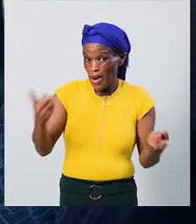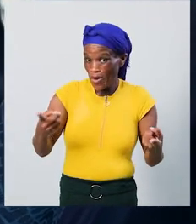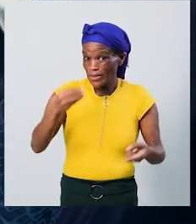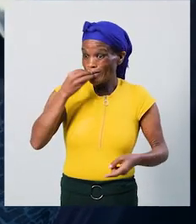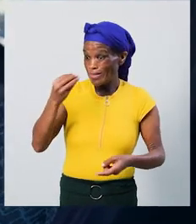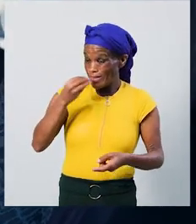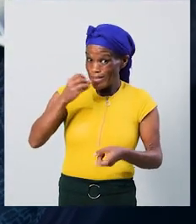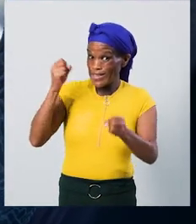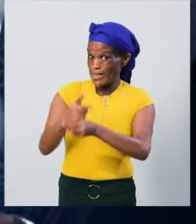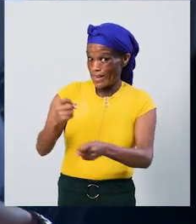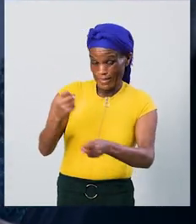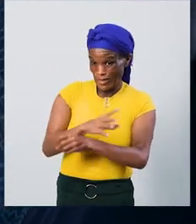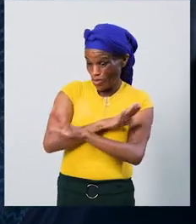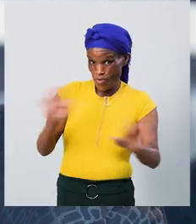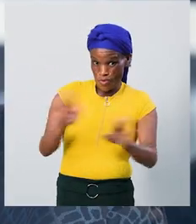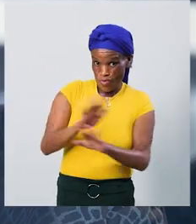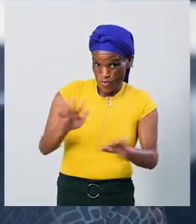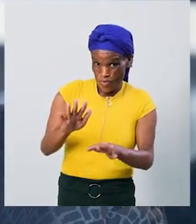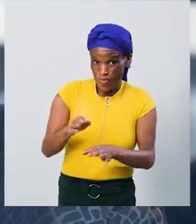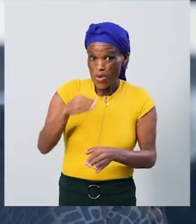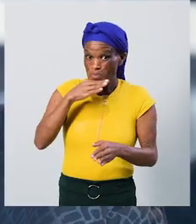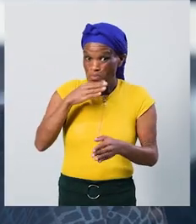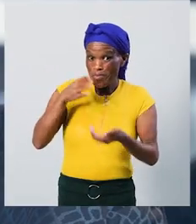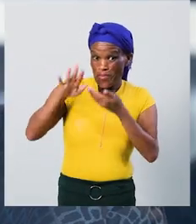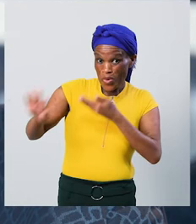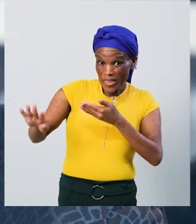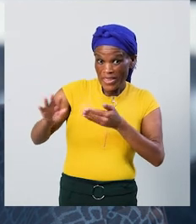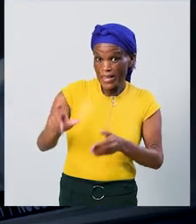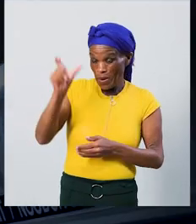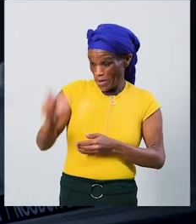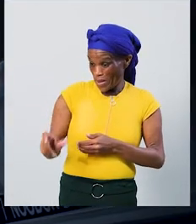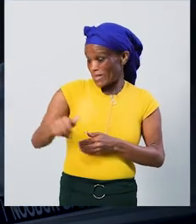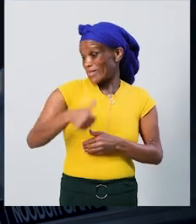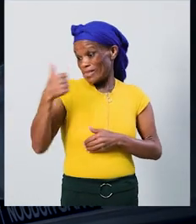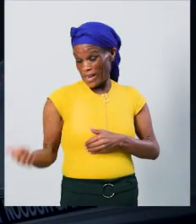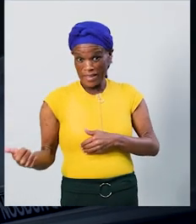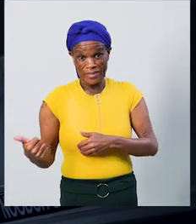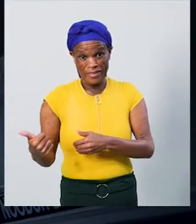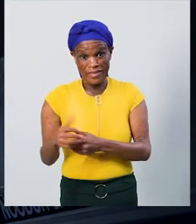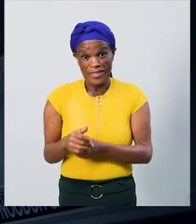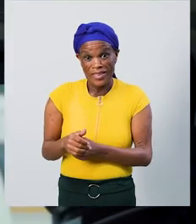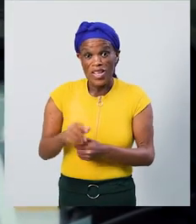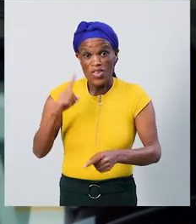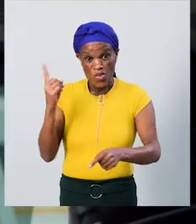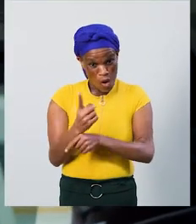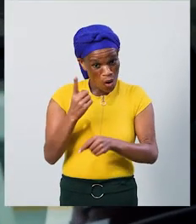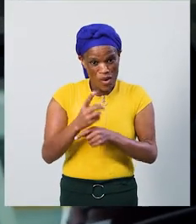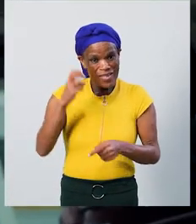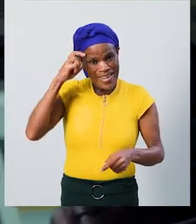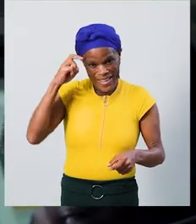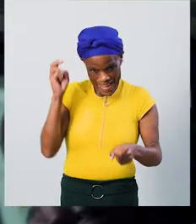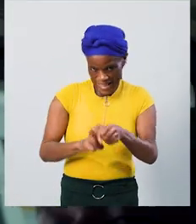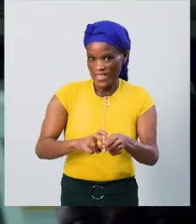will taeksy. Just fill out with our mutat to go and add the Alip Apulkei. You are not a failure to come up a lot.